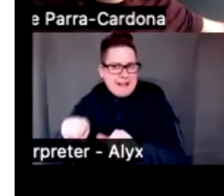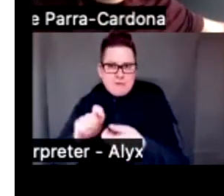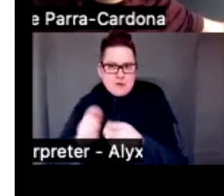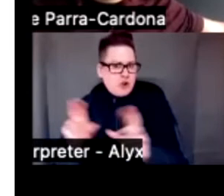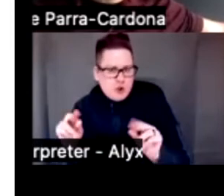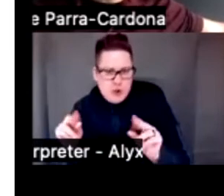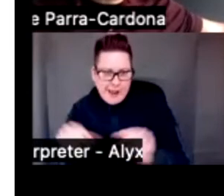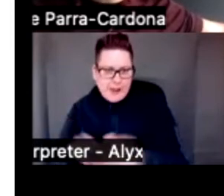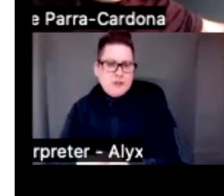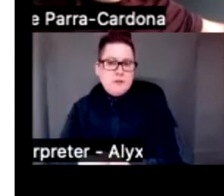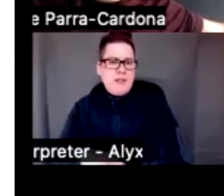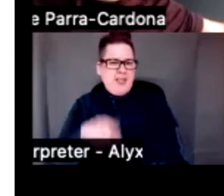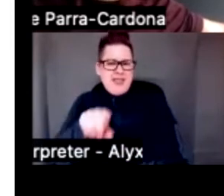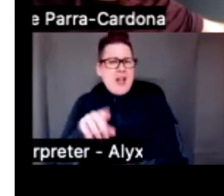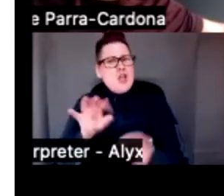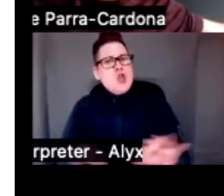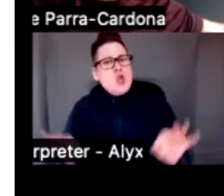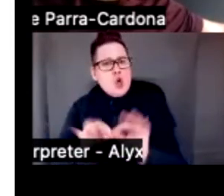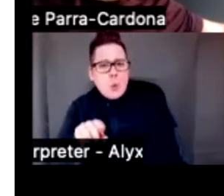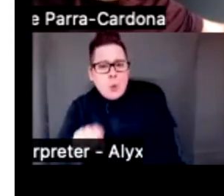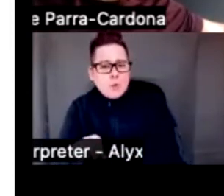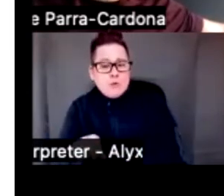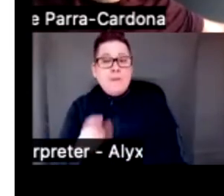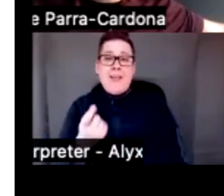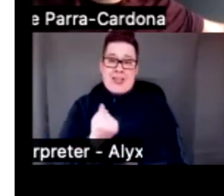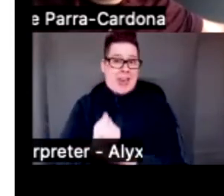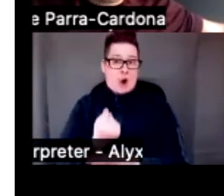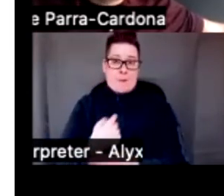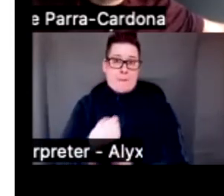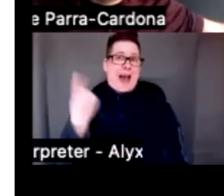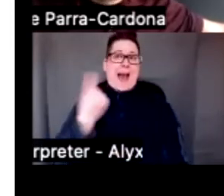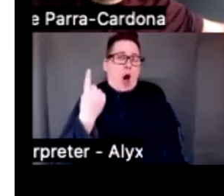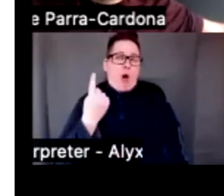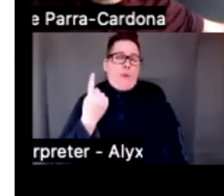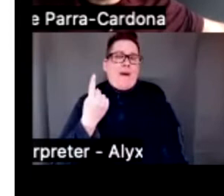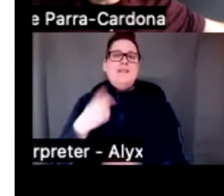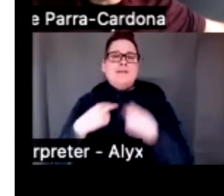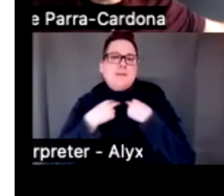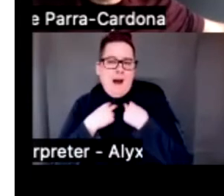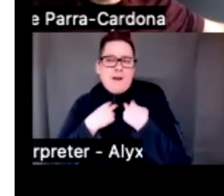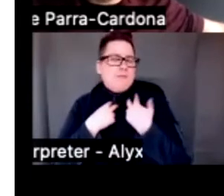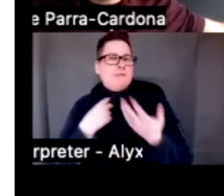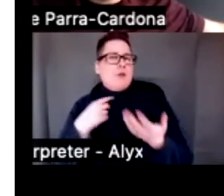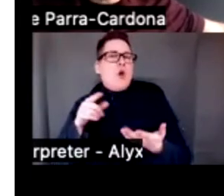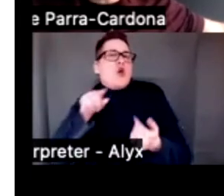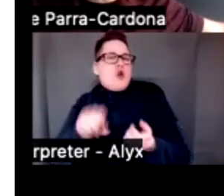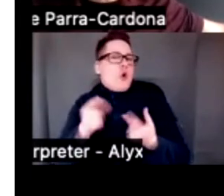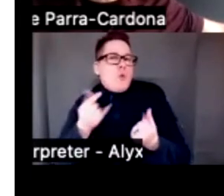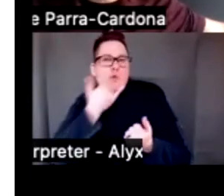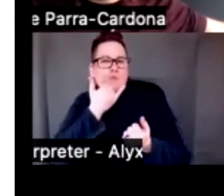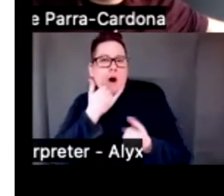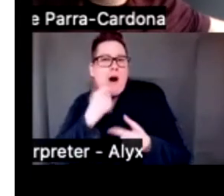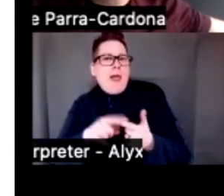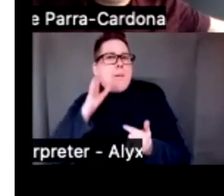change. This is huge, this in therapy, I would always get stuck in terms of what is it that you're doing wrong, and then